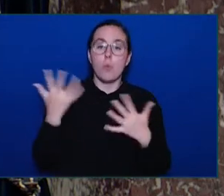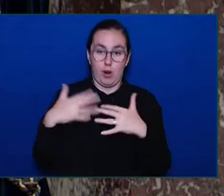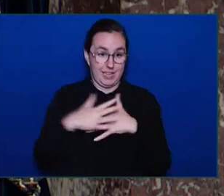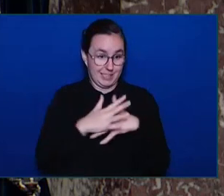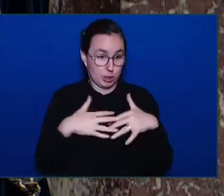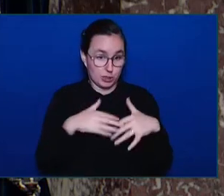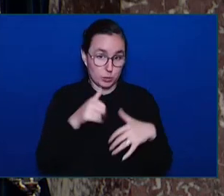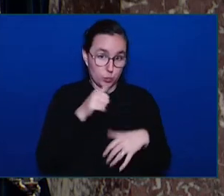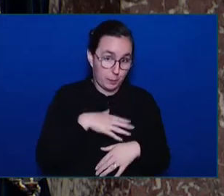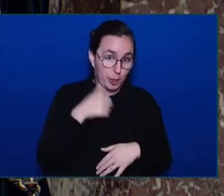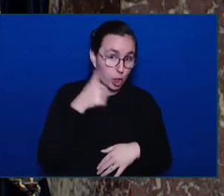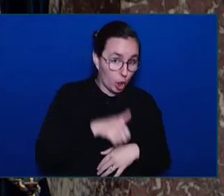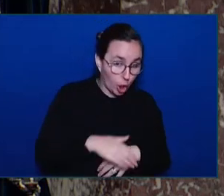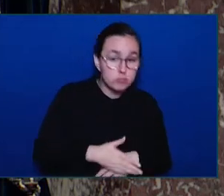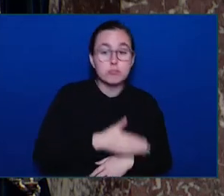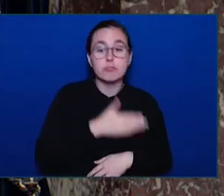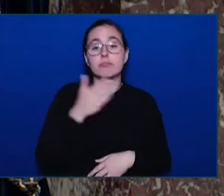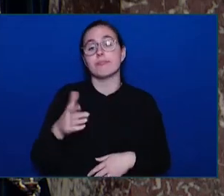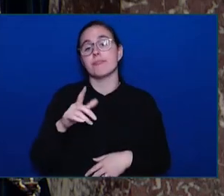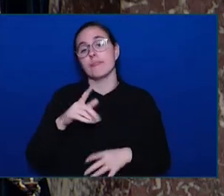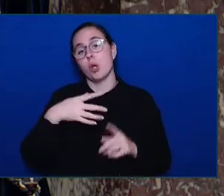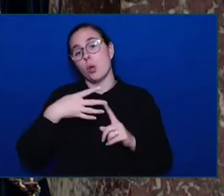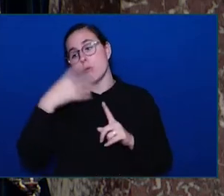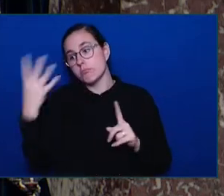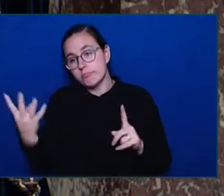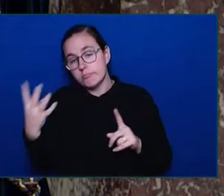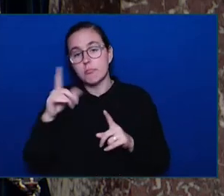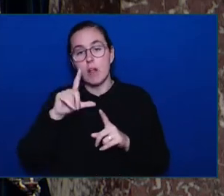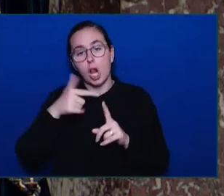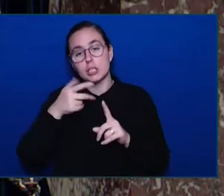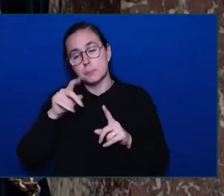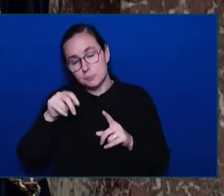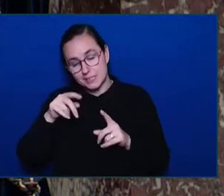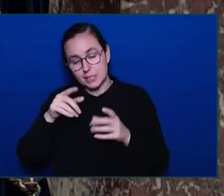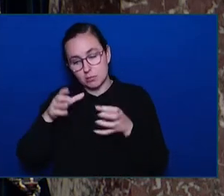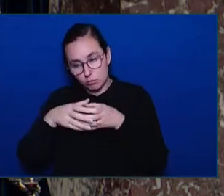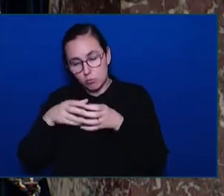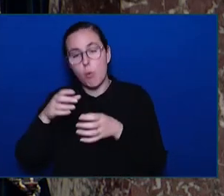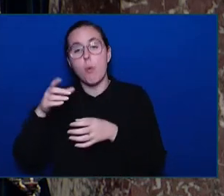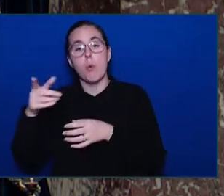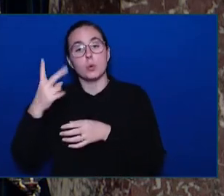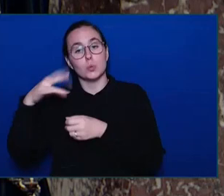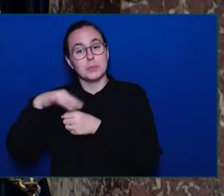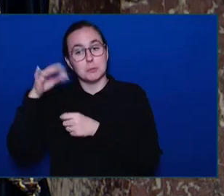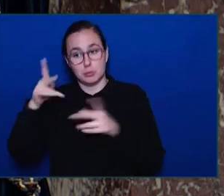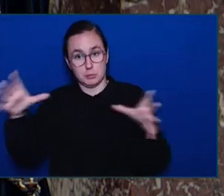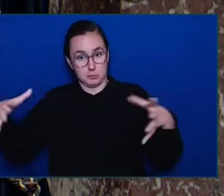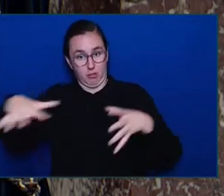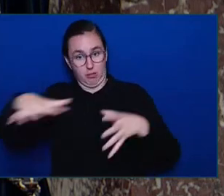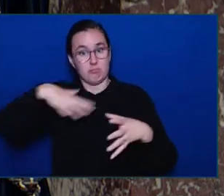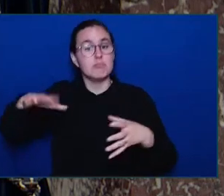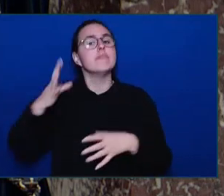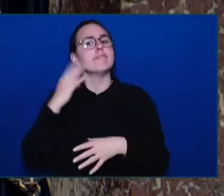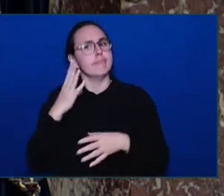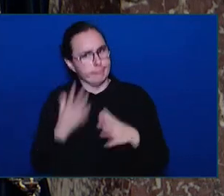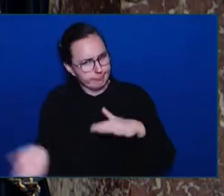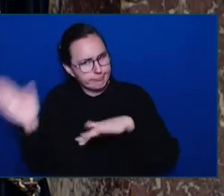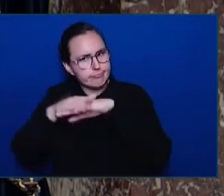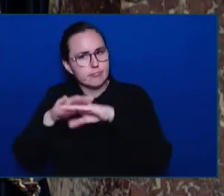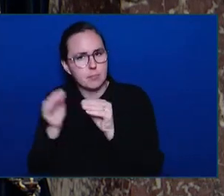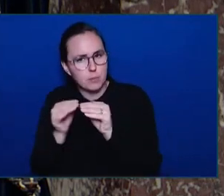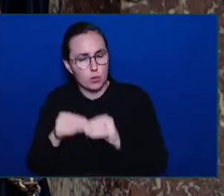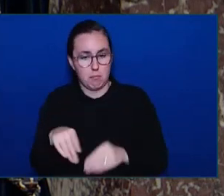Mr. government has made many promises, including the promise of an action plan to address gender-based violence that the minister